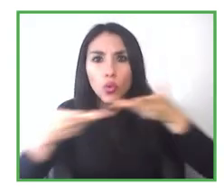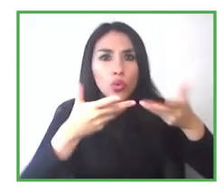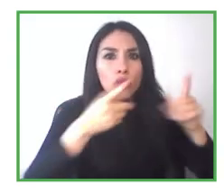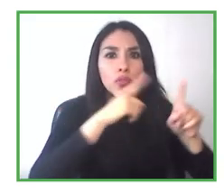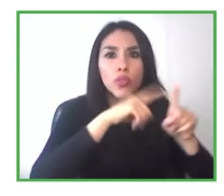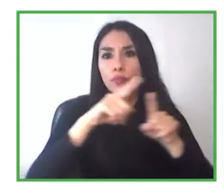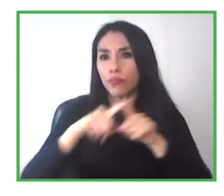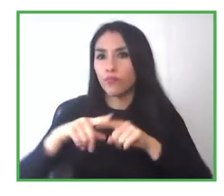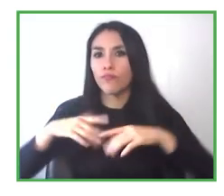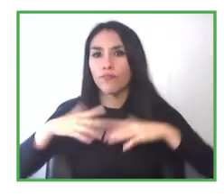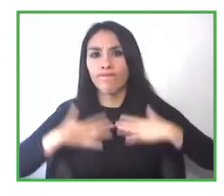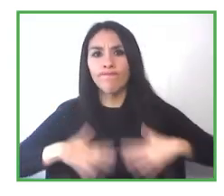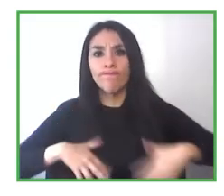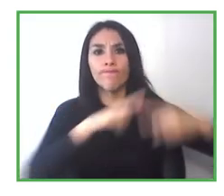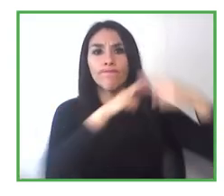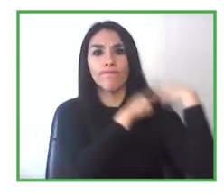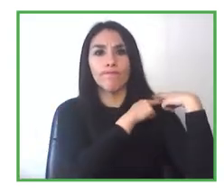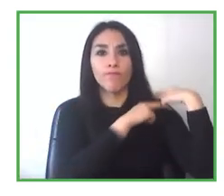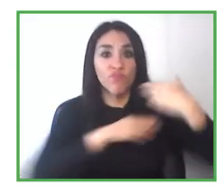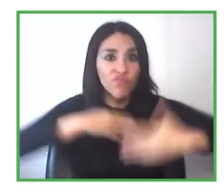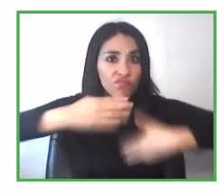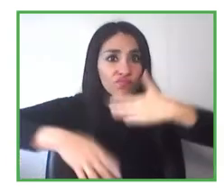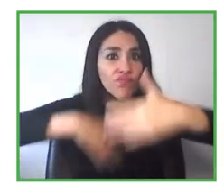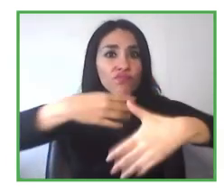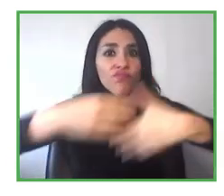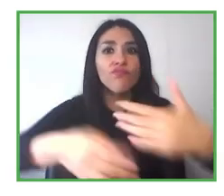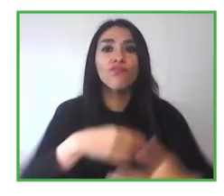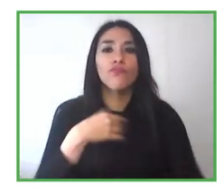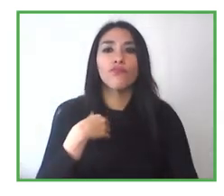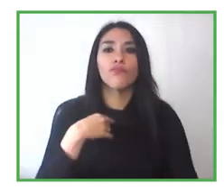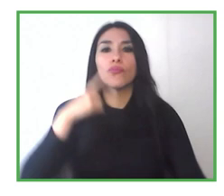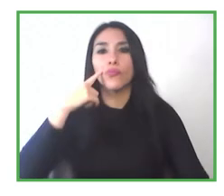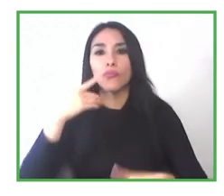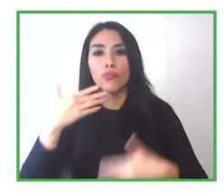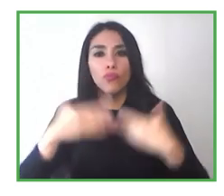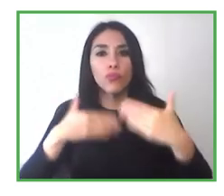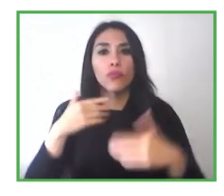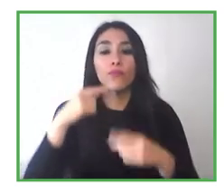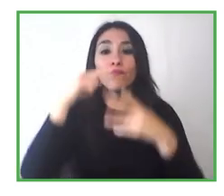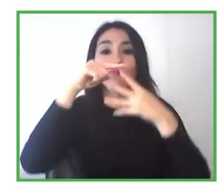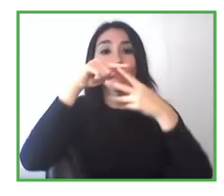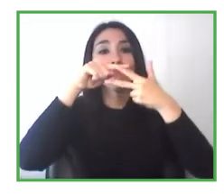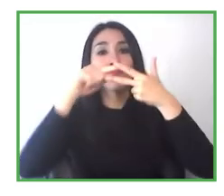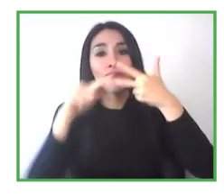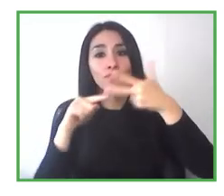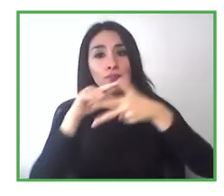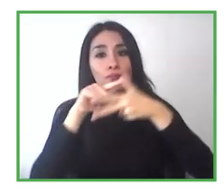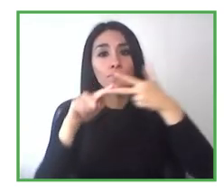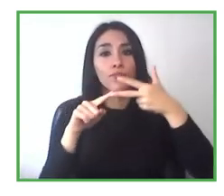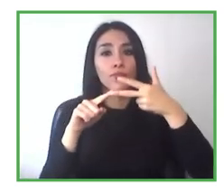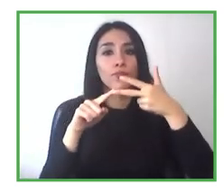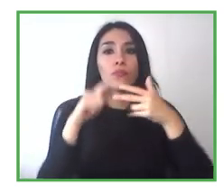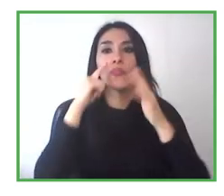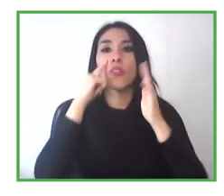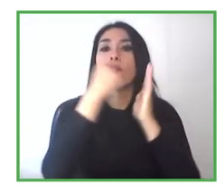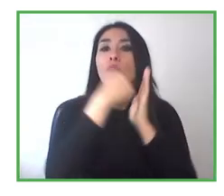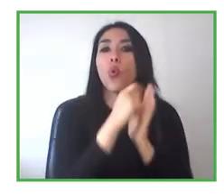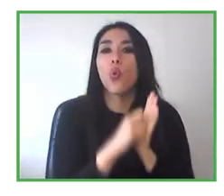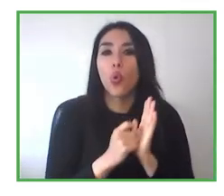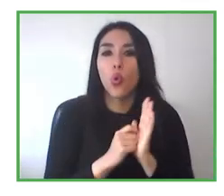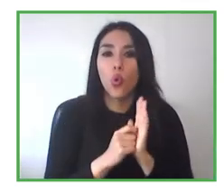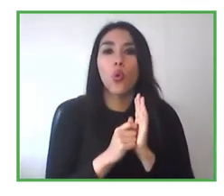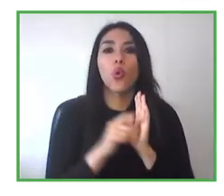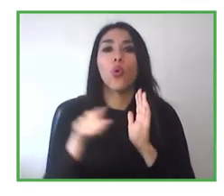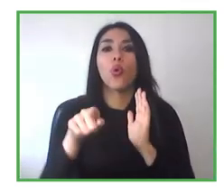productivity and performance of functions. And these three areas, the worker is assessed